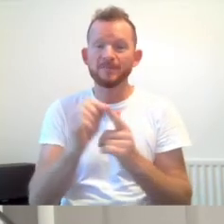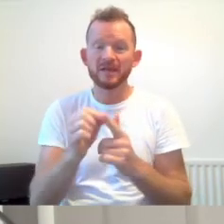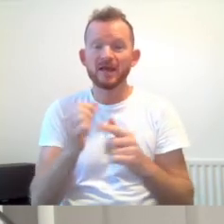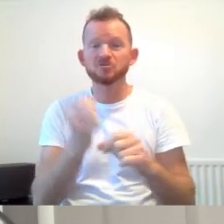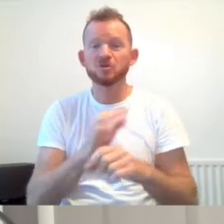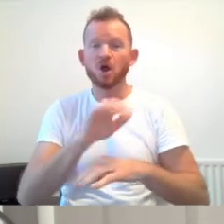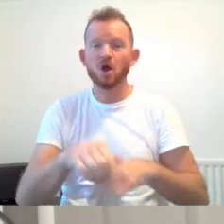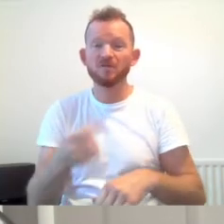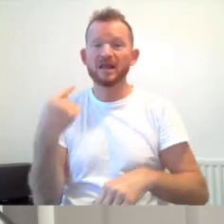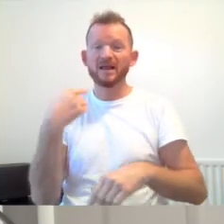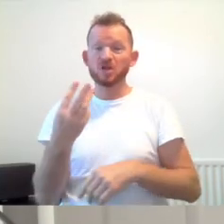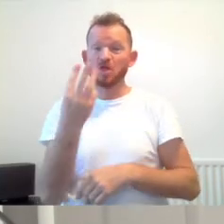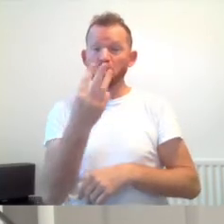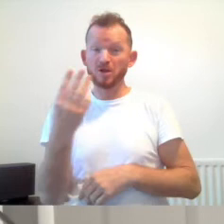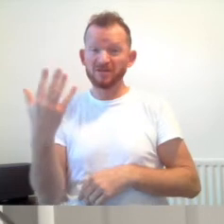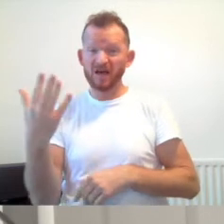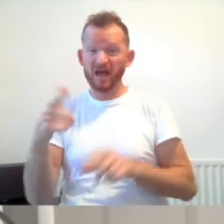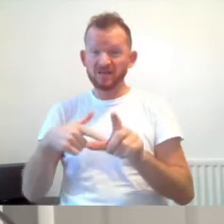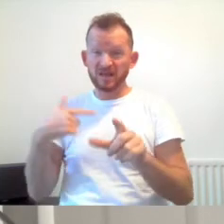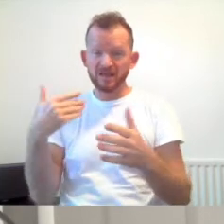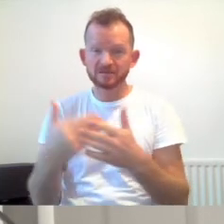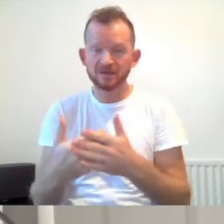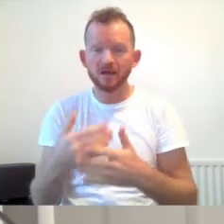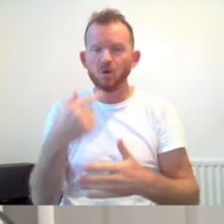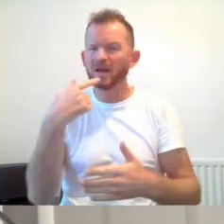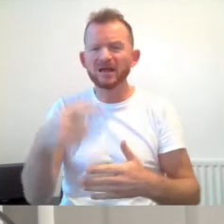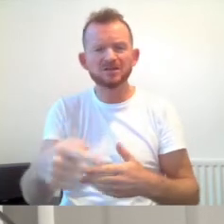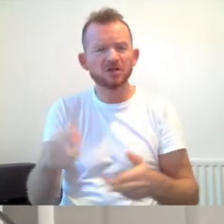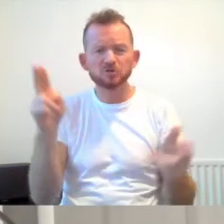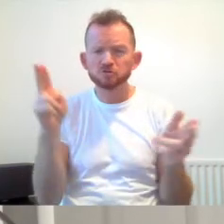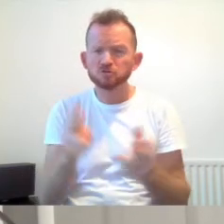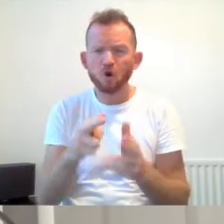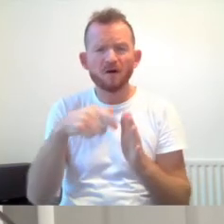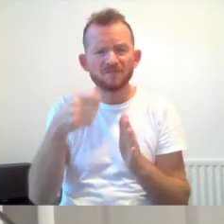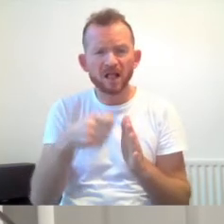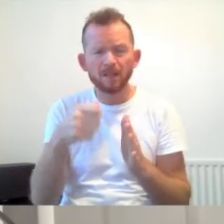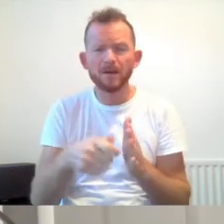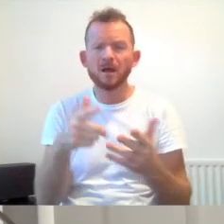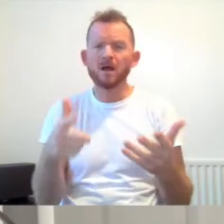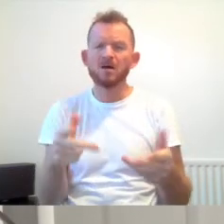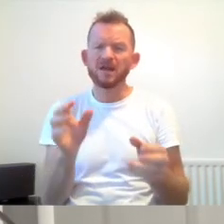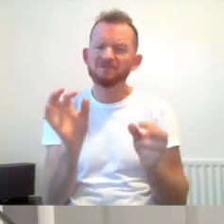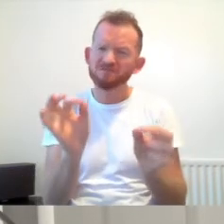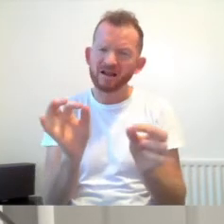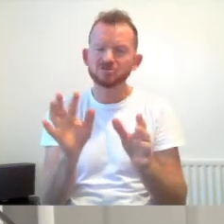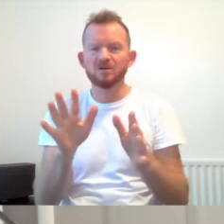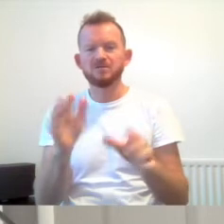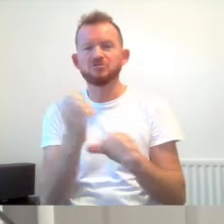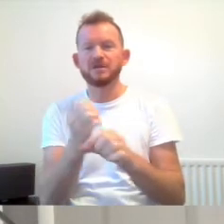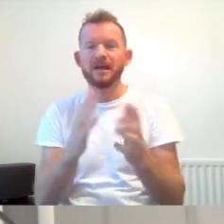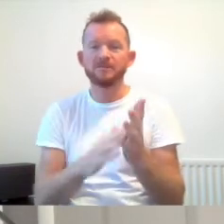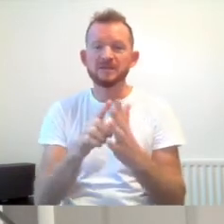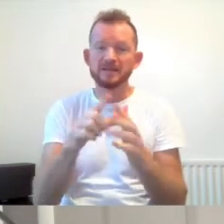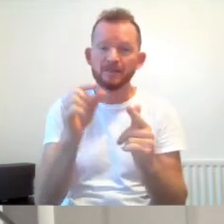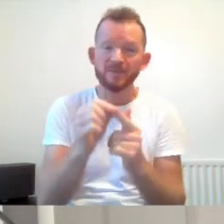35 years. We can't tell you in such a short film even a fraction of what GMCDP has done, but this is just going to be